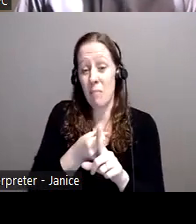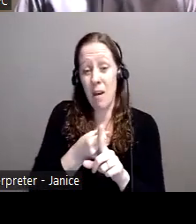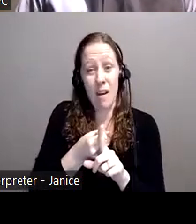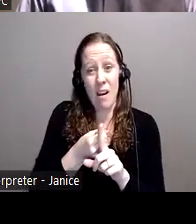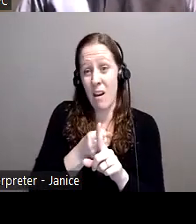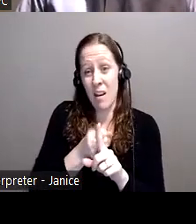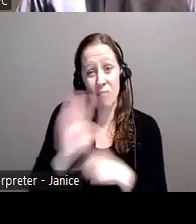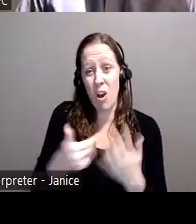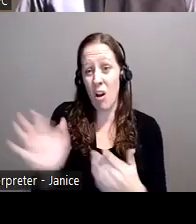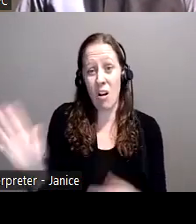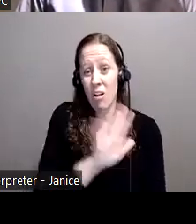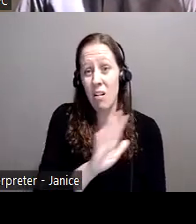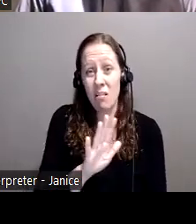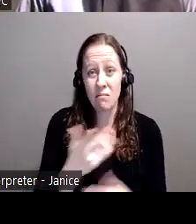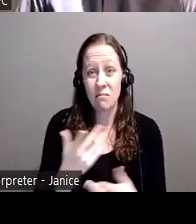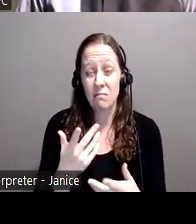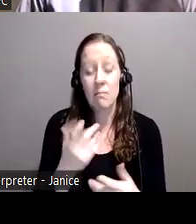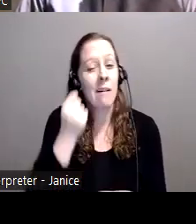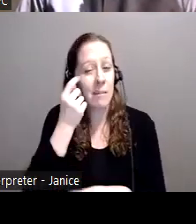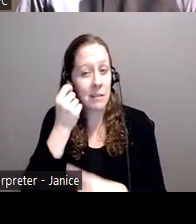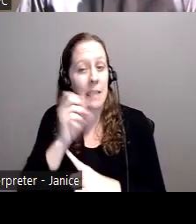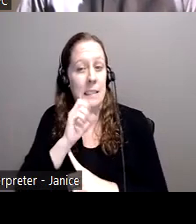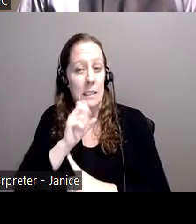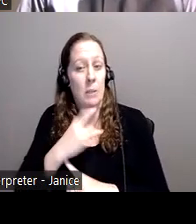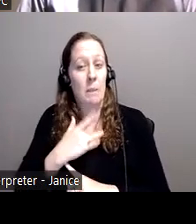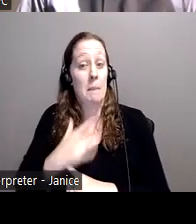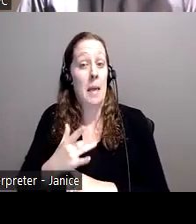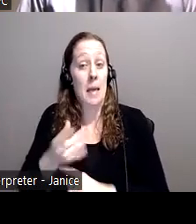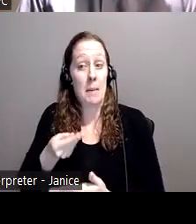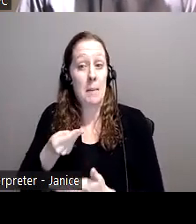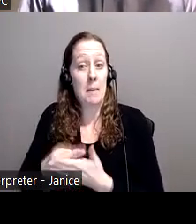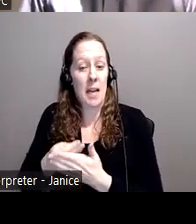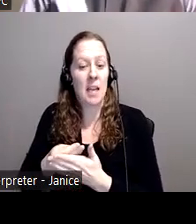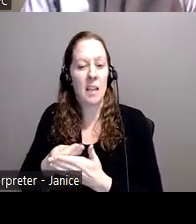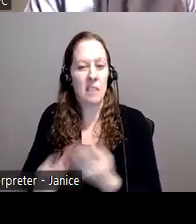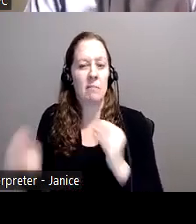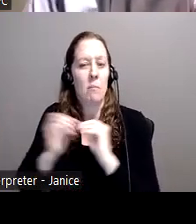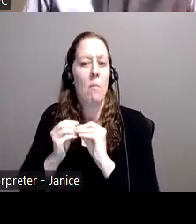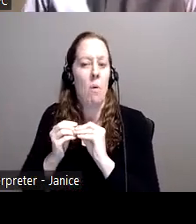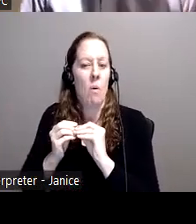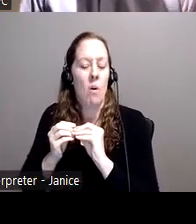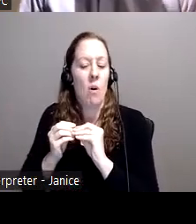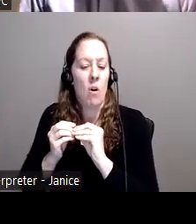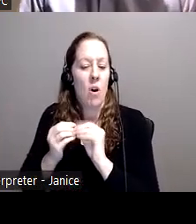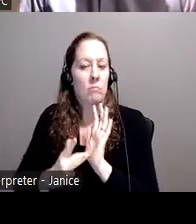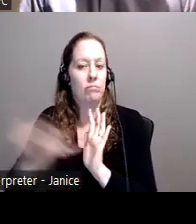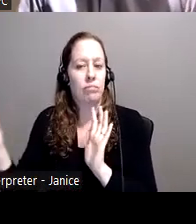With that being said, seniors tend to lose more money on average. So, out of all the age categories,